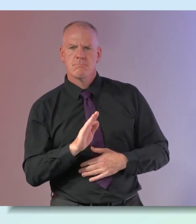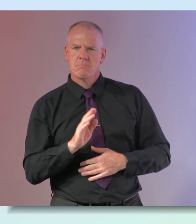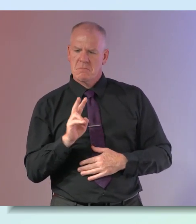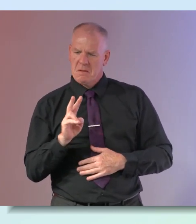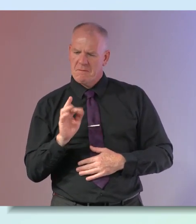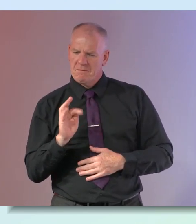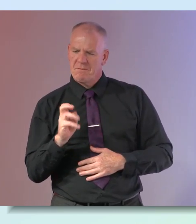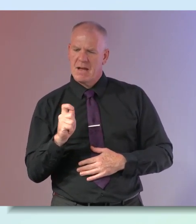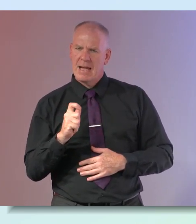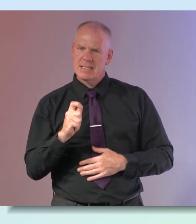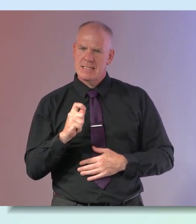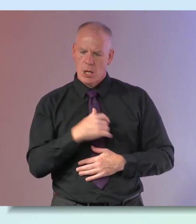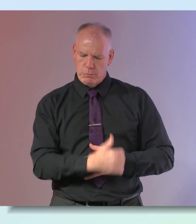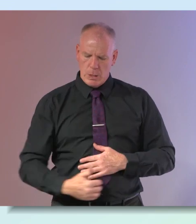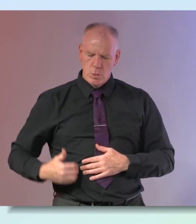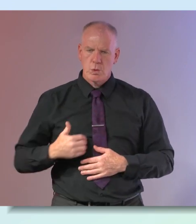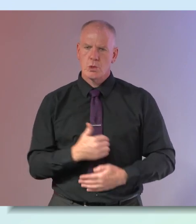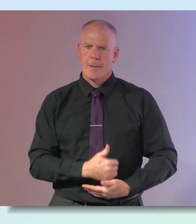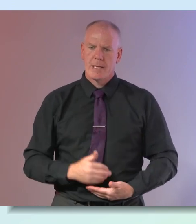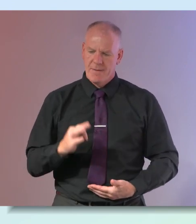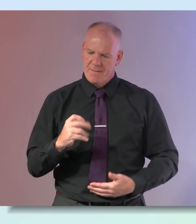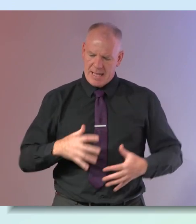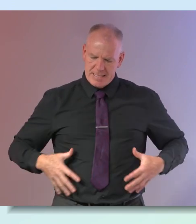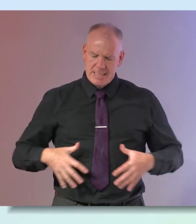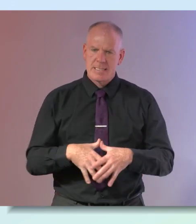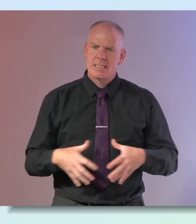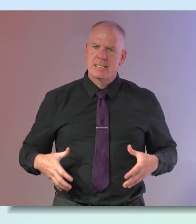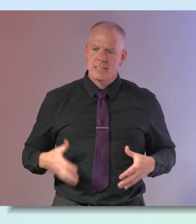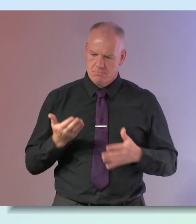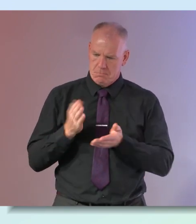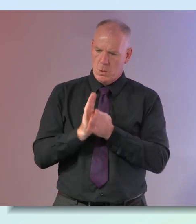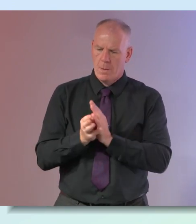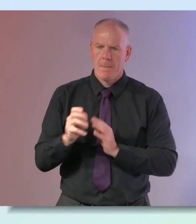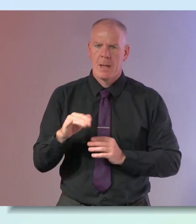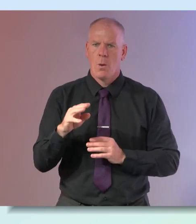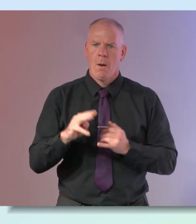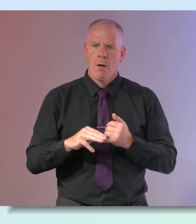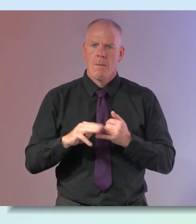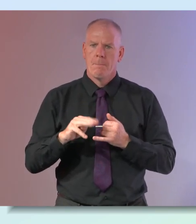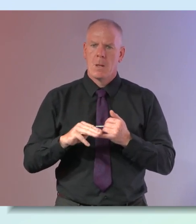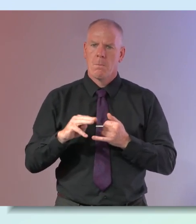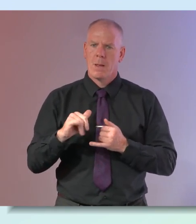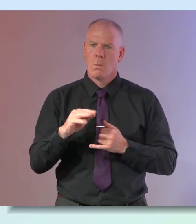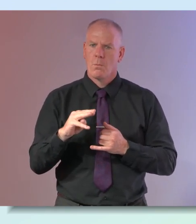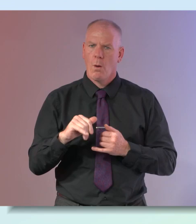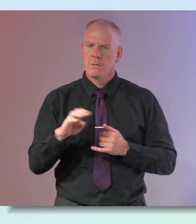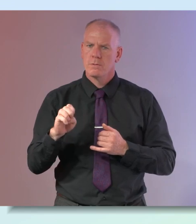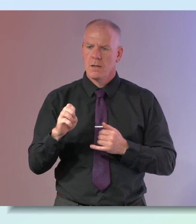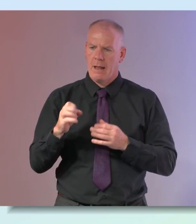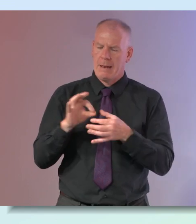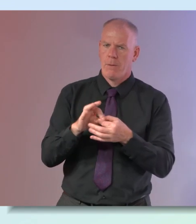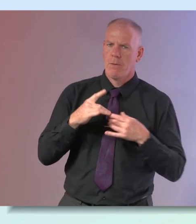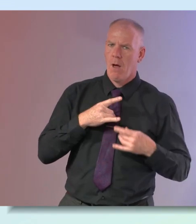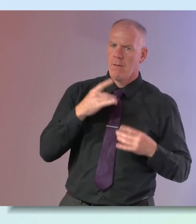around your stomach as you go into menopause and relatability to heart health it's significantly